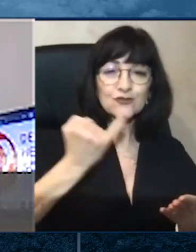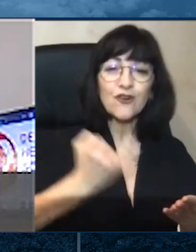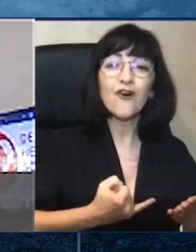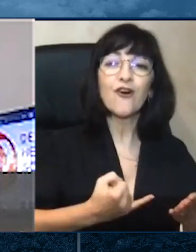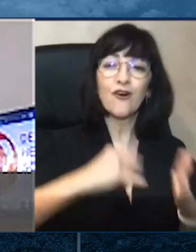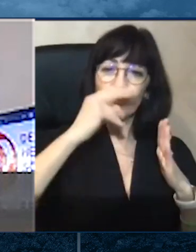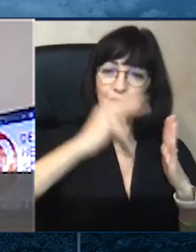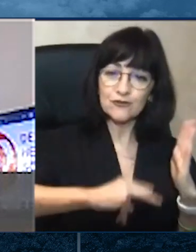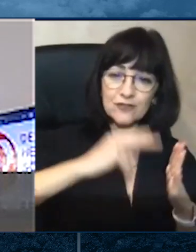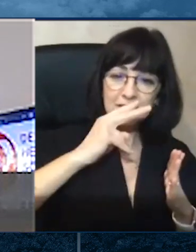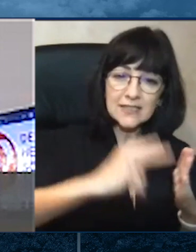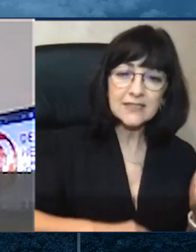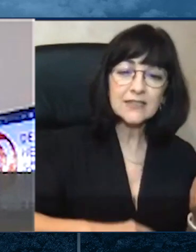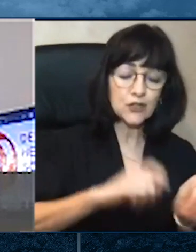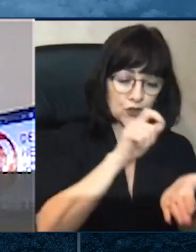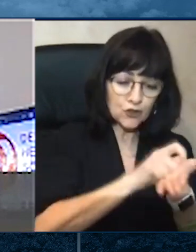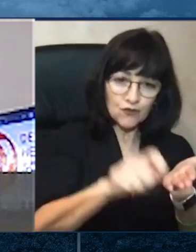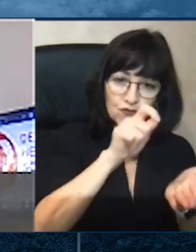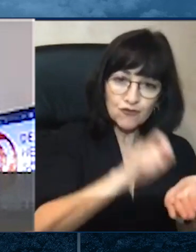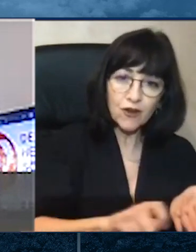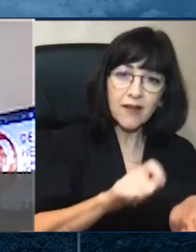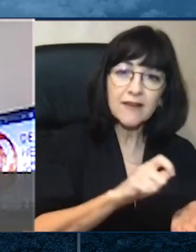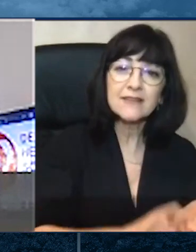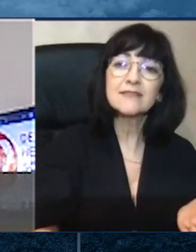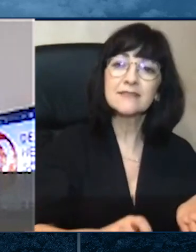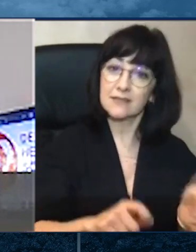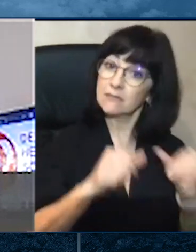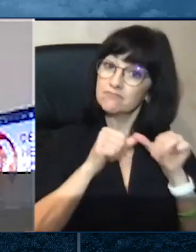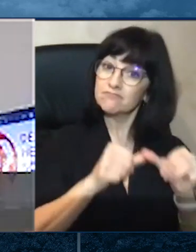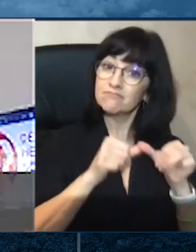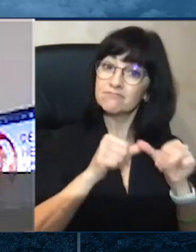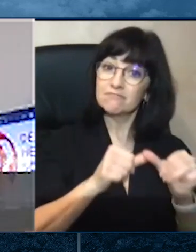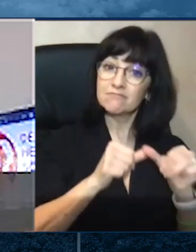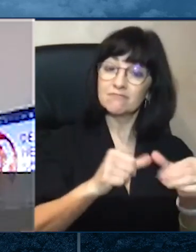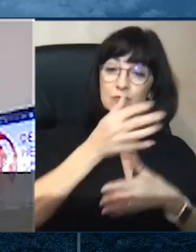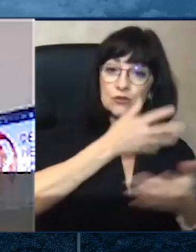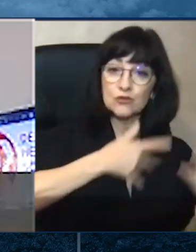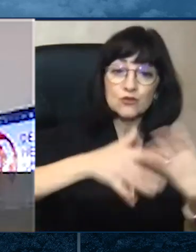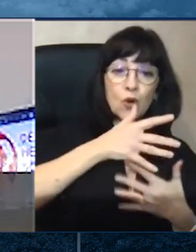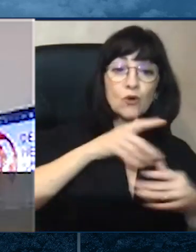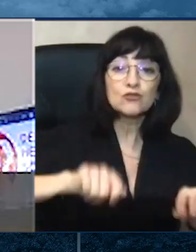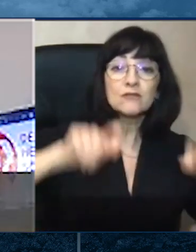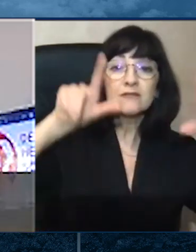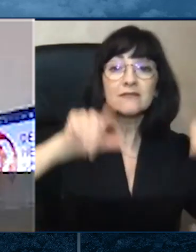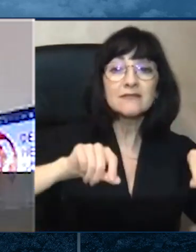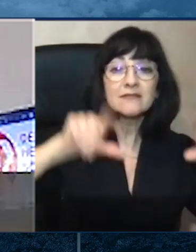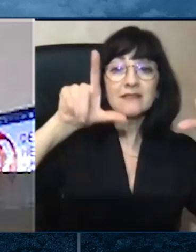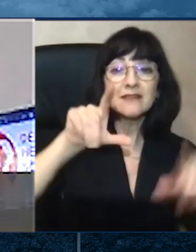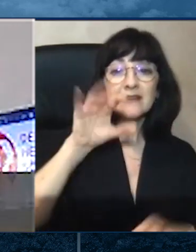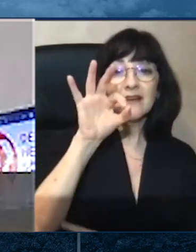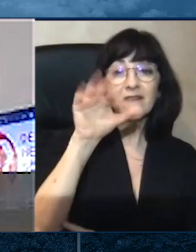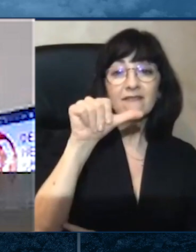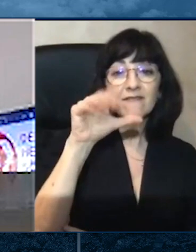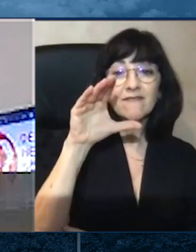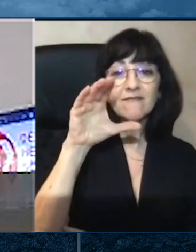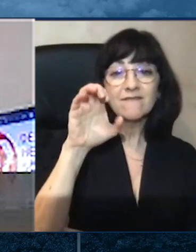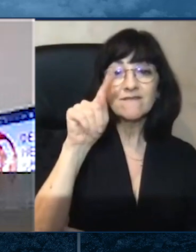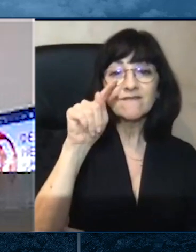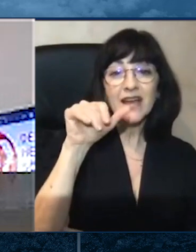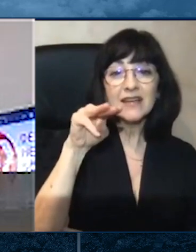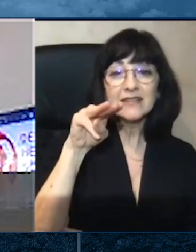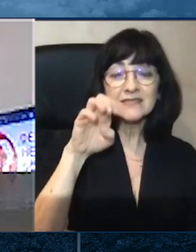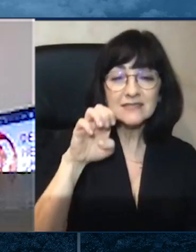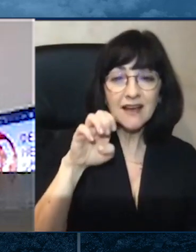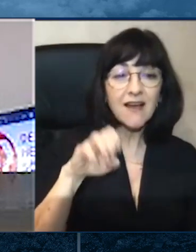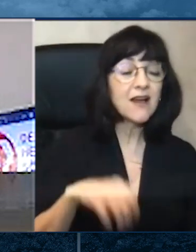encouraging them to maintain those social connections through FaceTime or chat or even old school writing